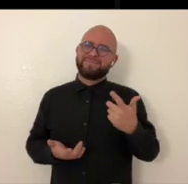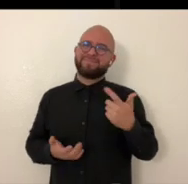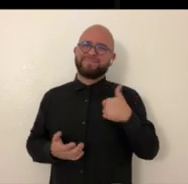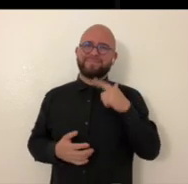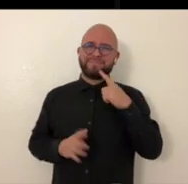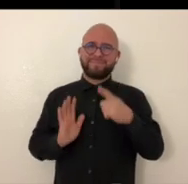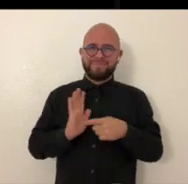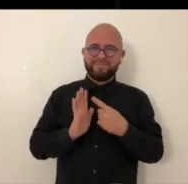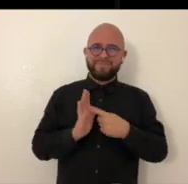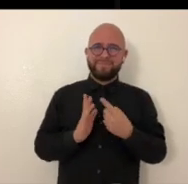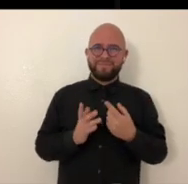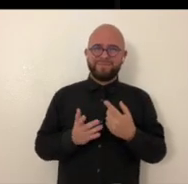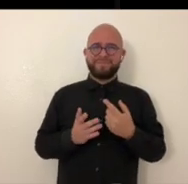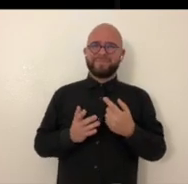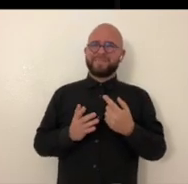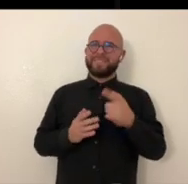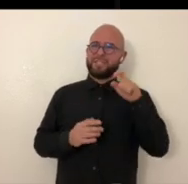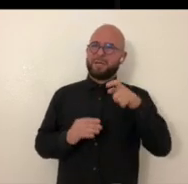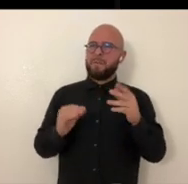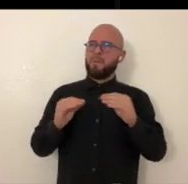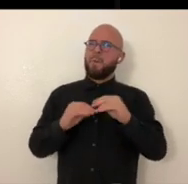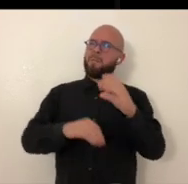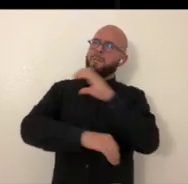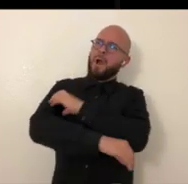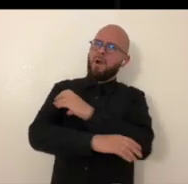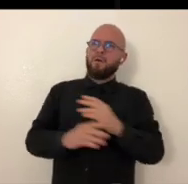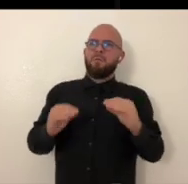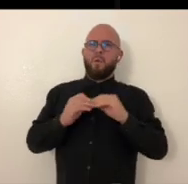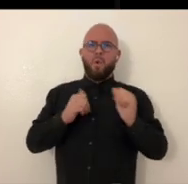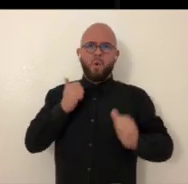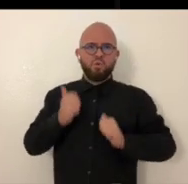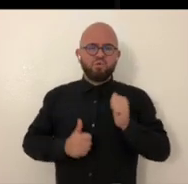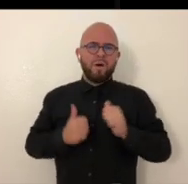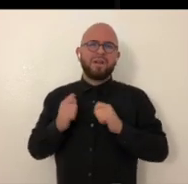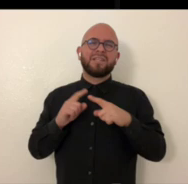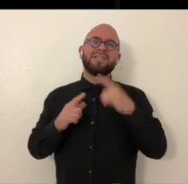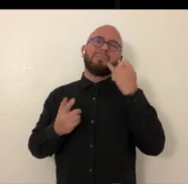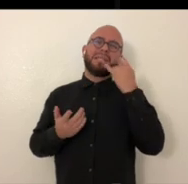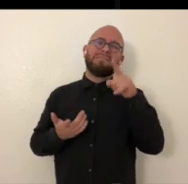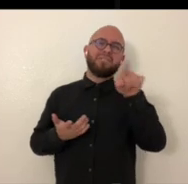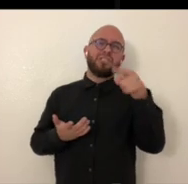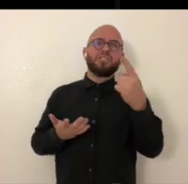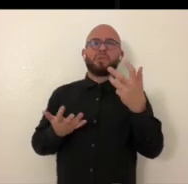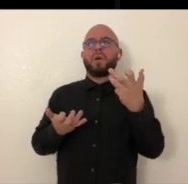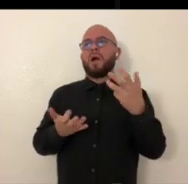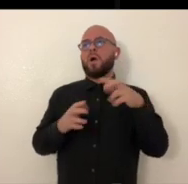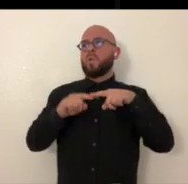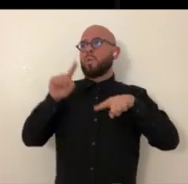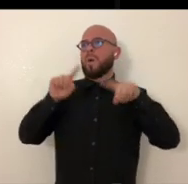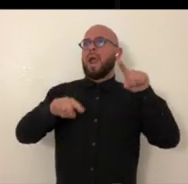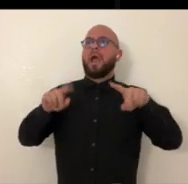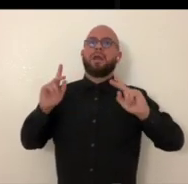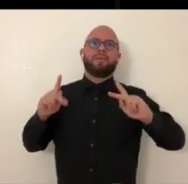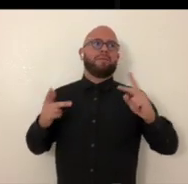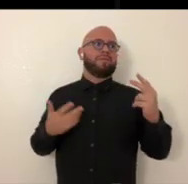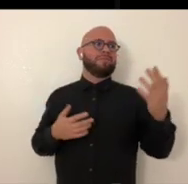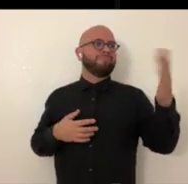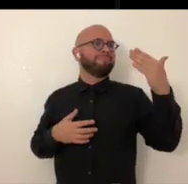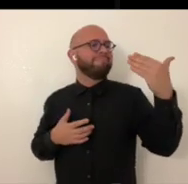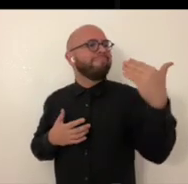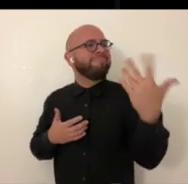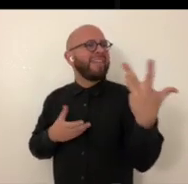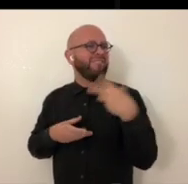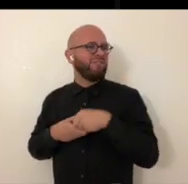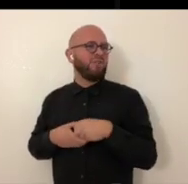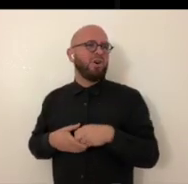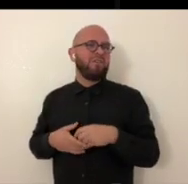Yeah. Yeah. I think that there's moments to be more powerful and more aggressive and like advocacy. But I think that when you're just trying to get